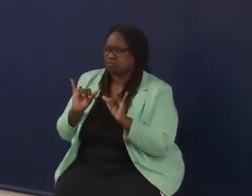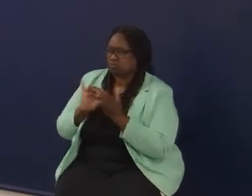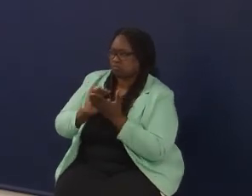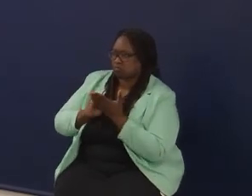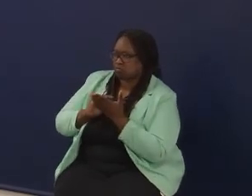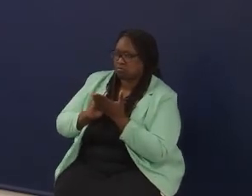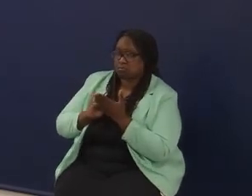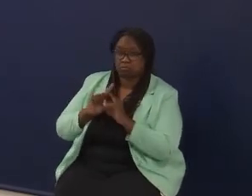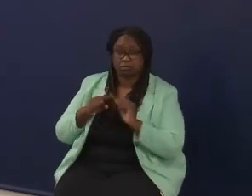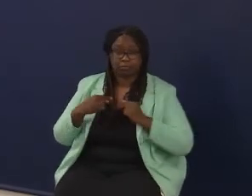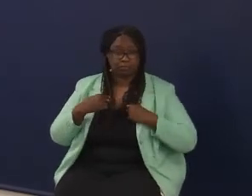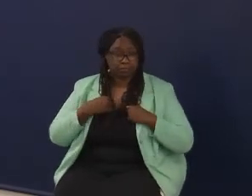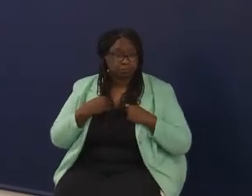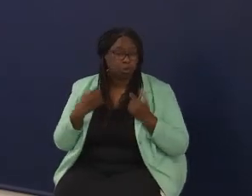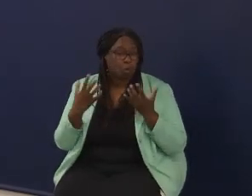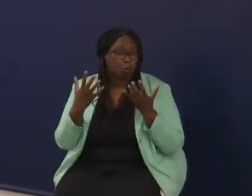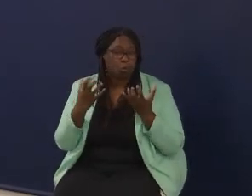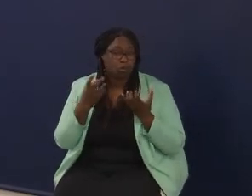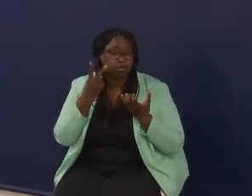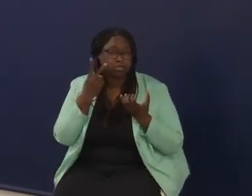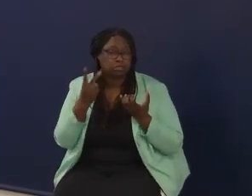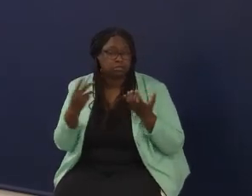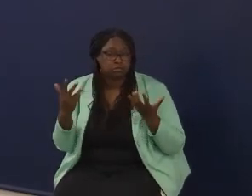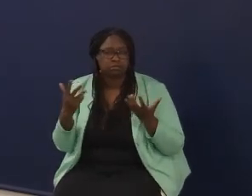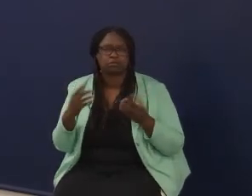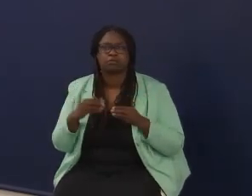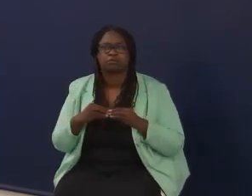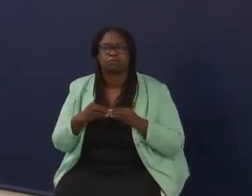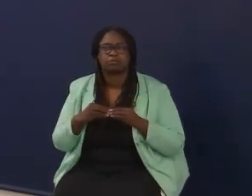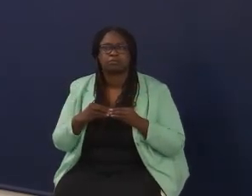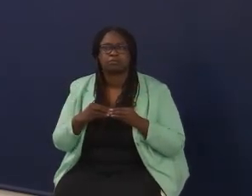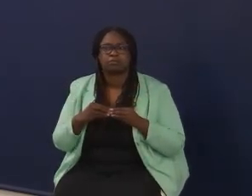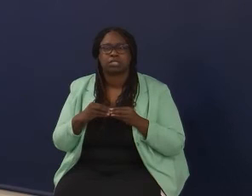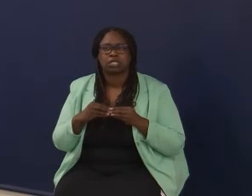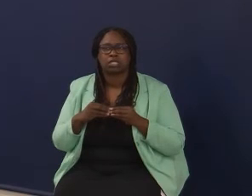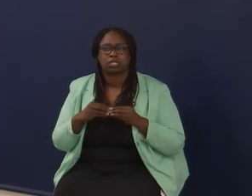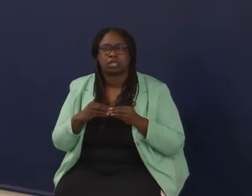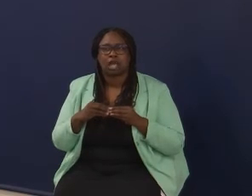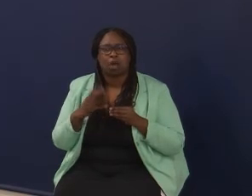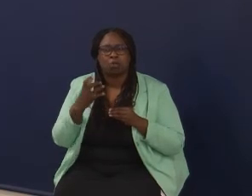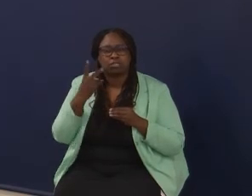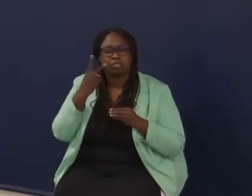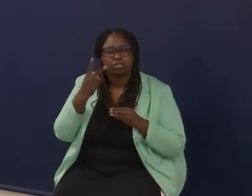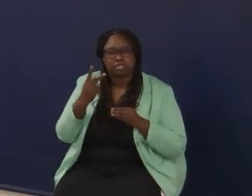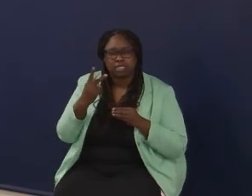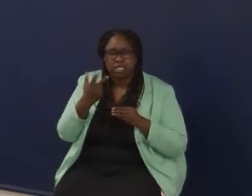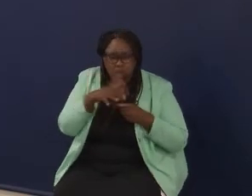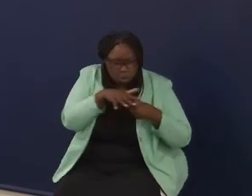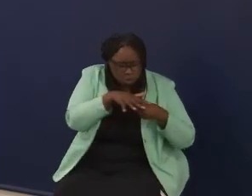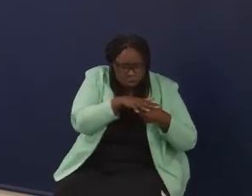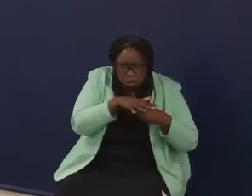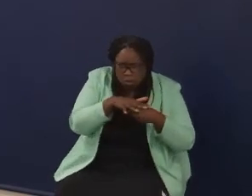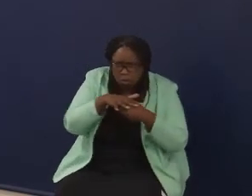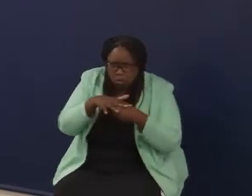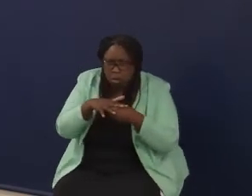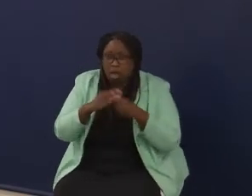what I personally would like to see is just that web starting to connect better.